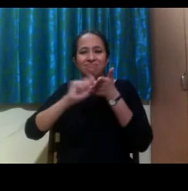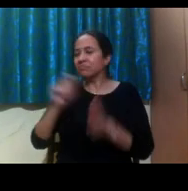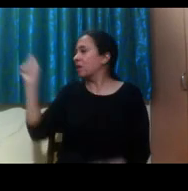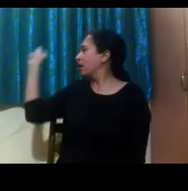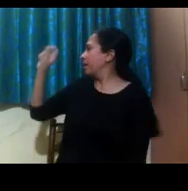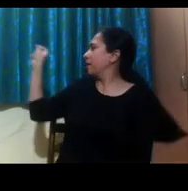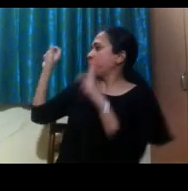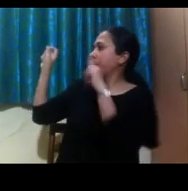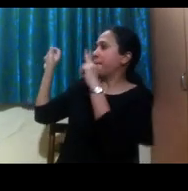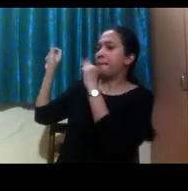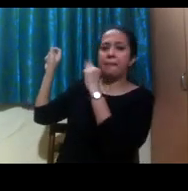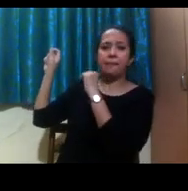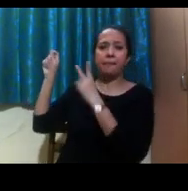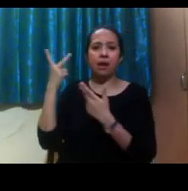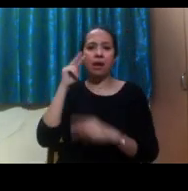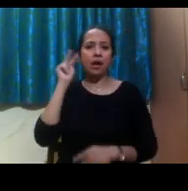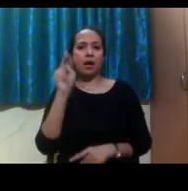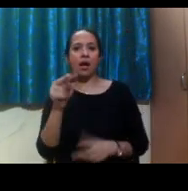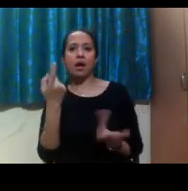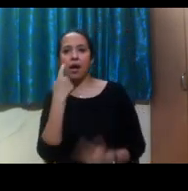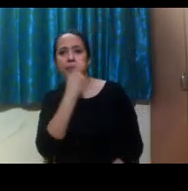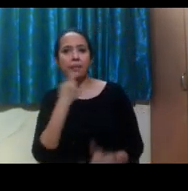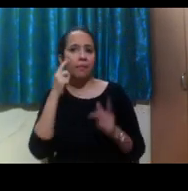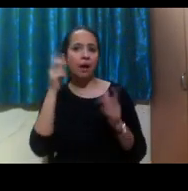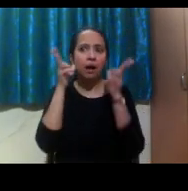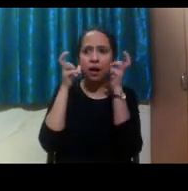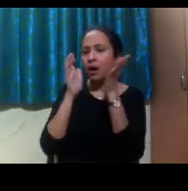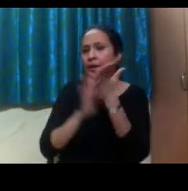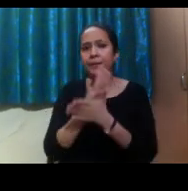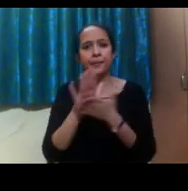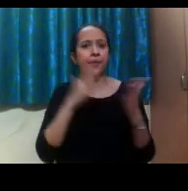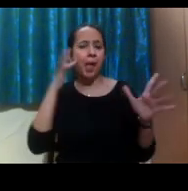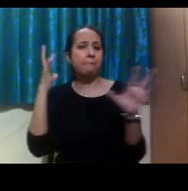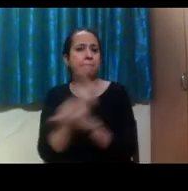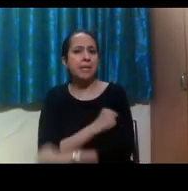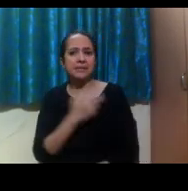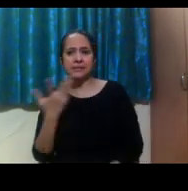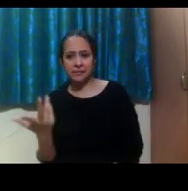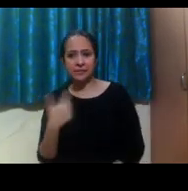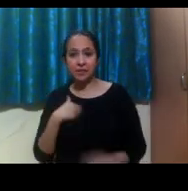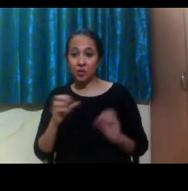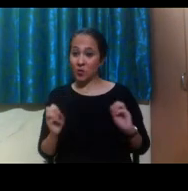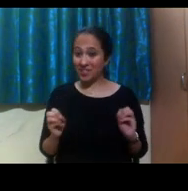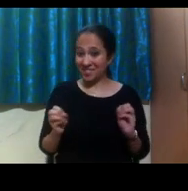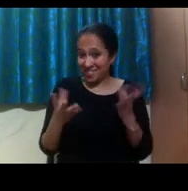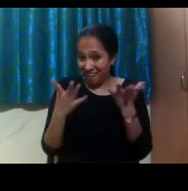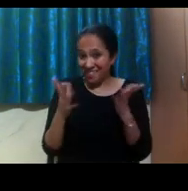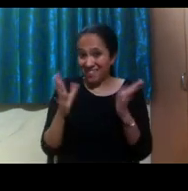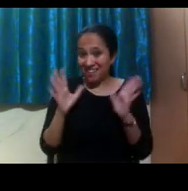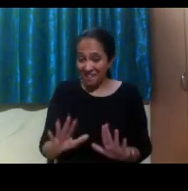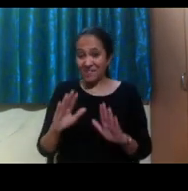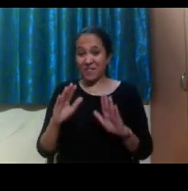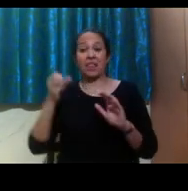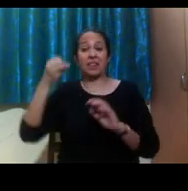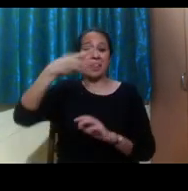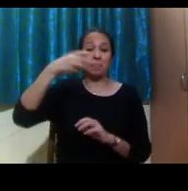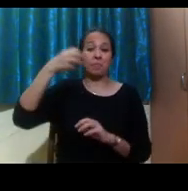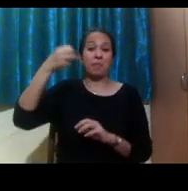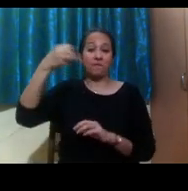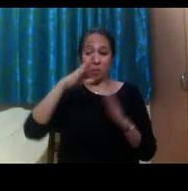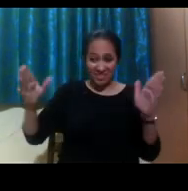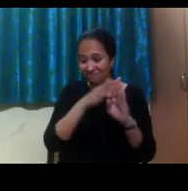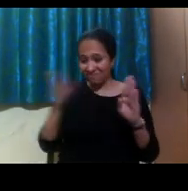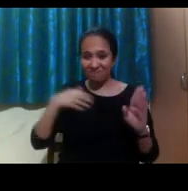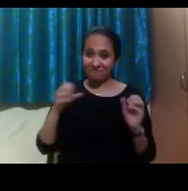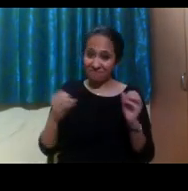talk, in which case I would never be able to hear them. So in the beginning of the semester or the quarter, I always made